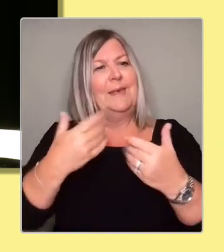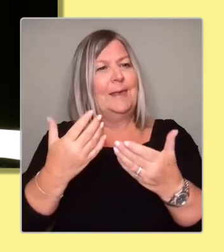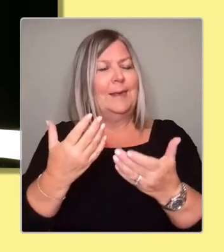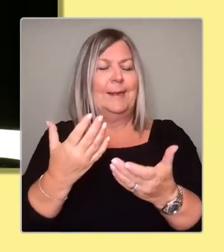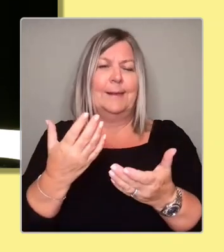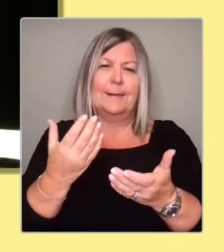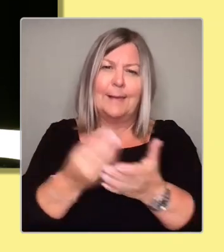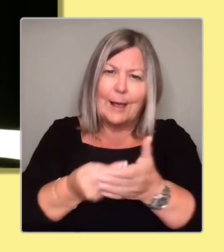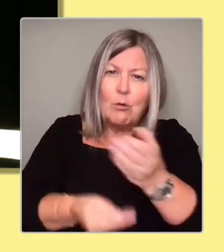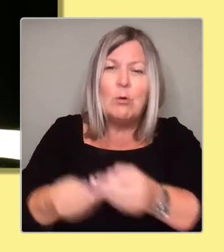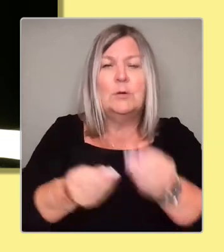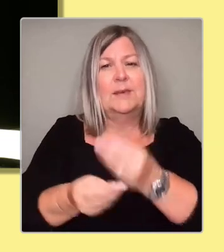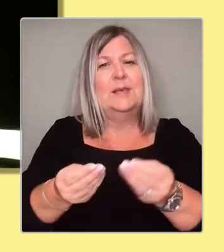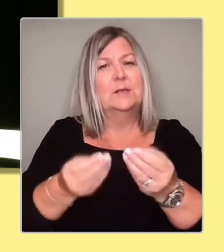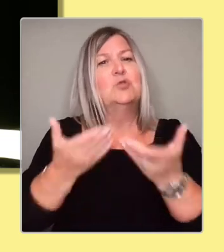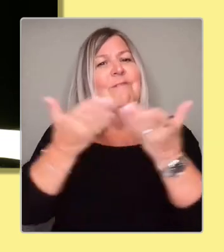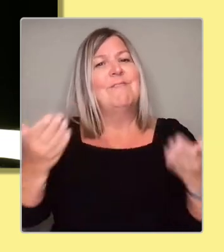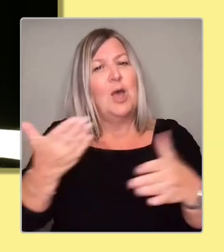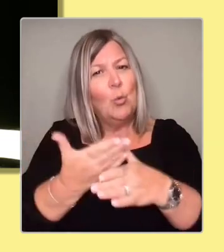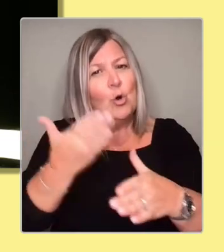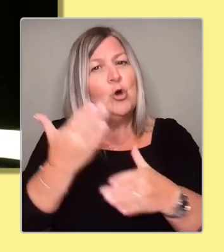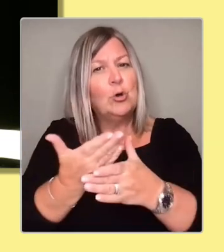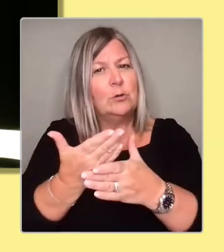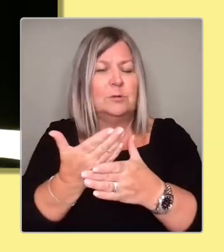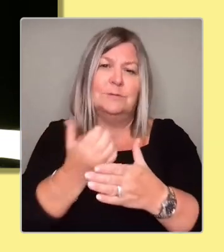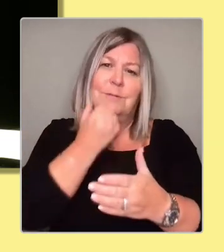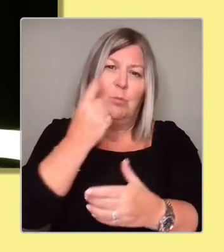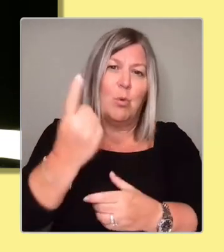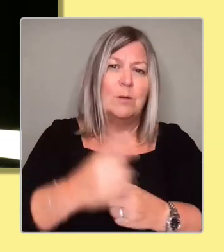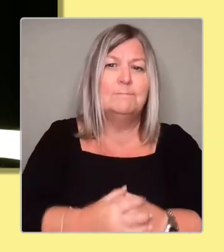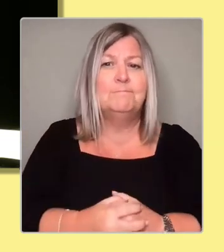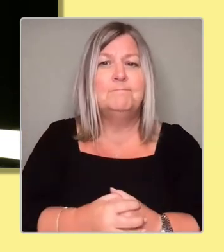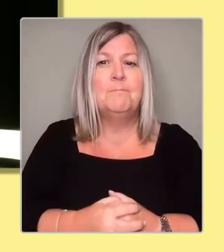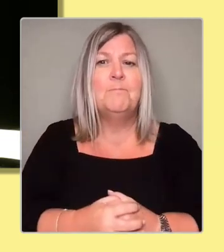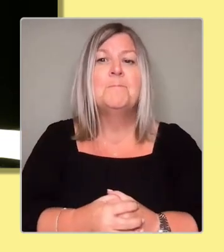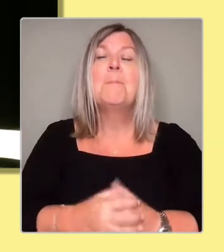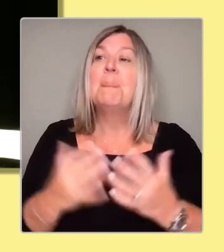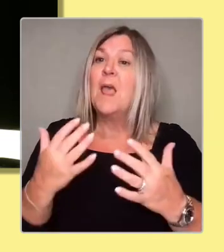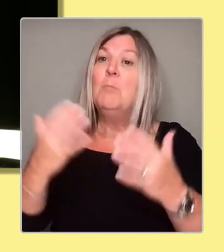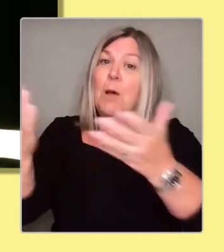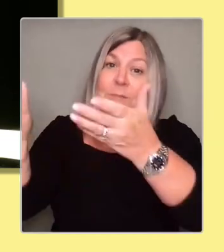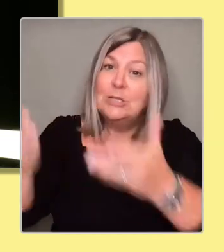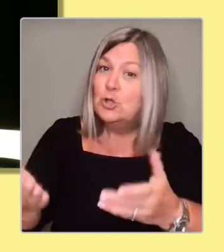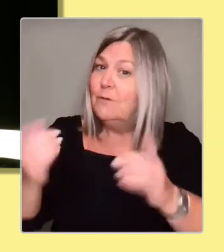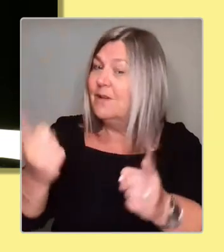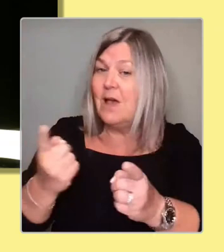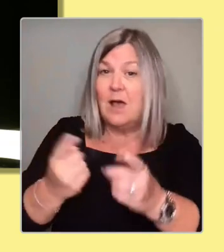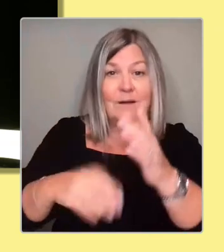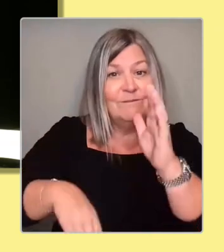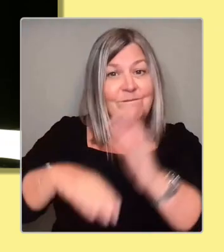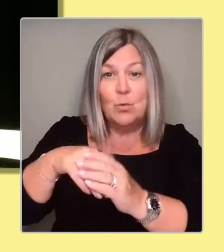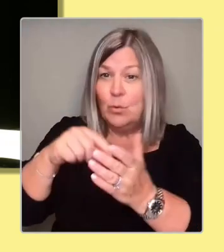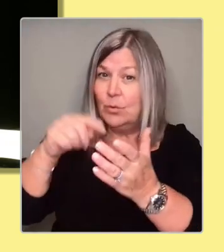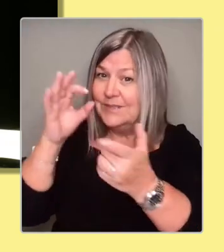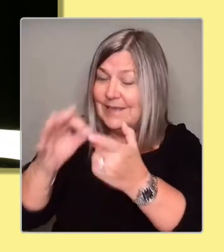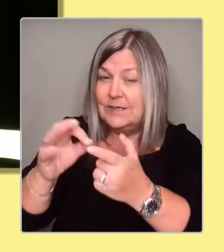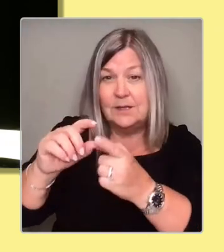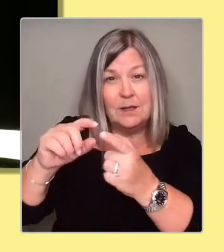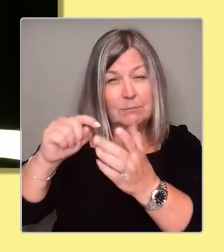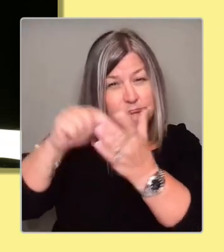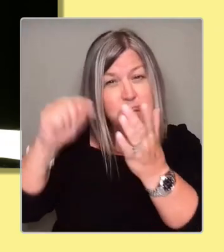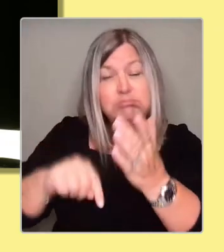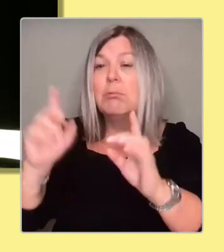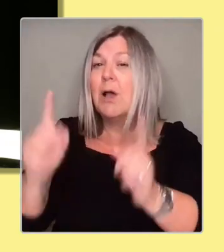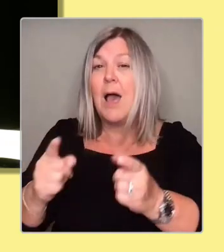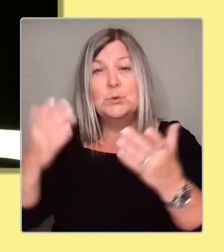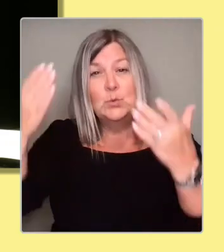that's two. The third thing is our public services. Again, I can't go into all the detail of it, about our NHS education and making sure we are doing everything